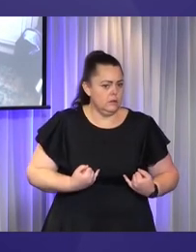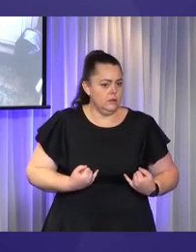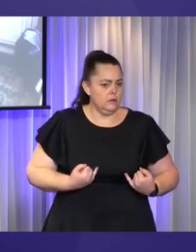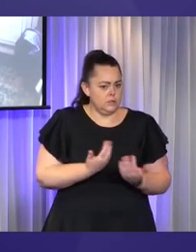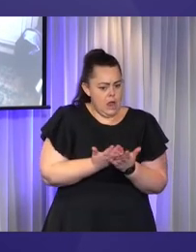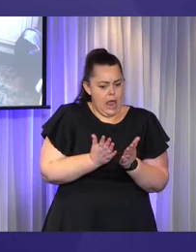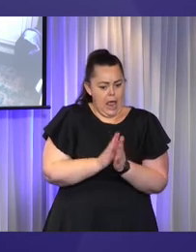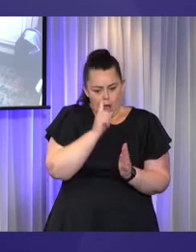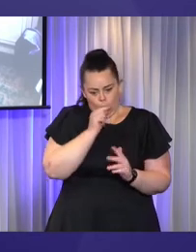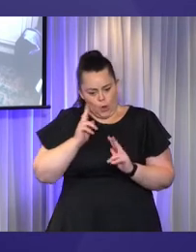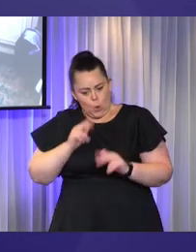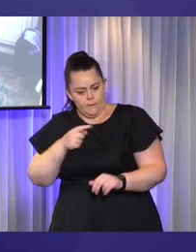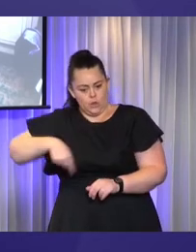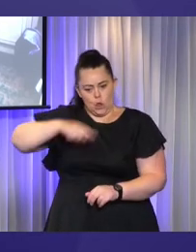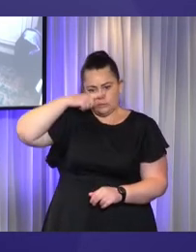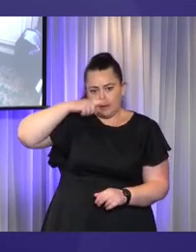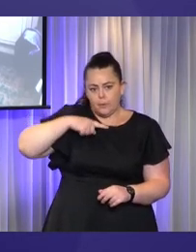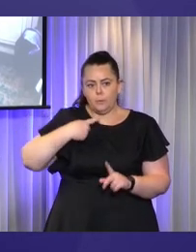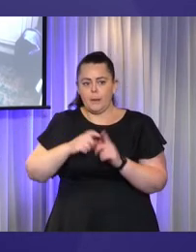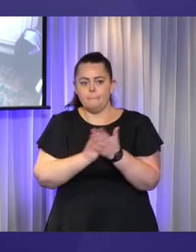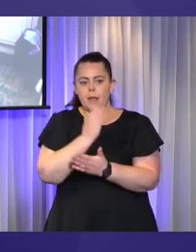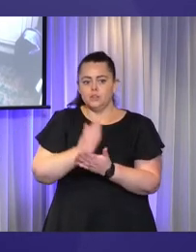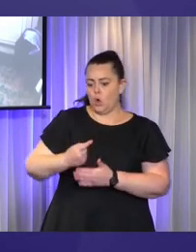always considered in the policy frameworks?